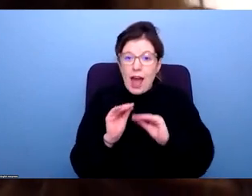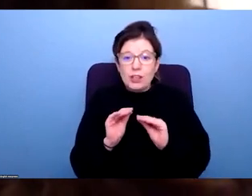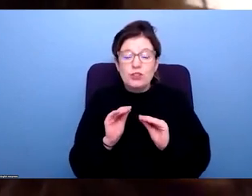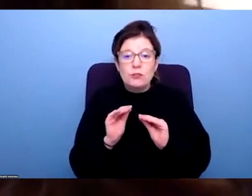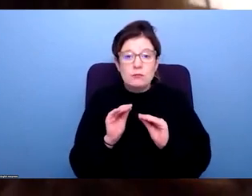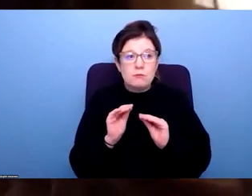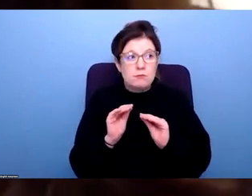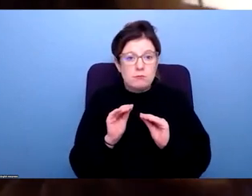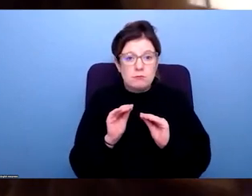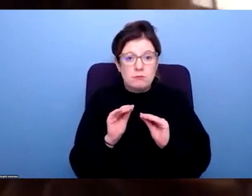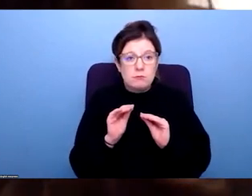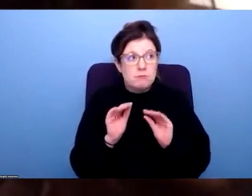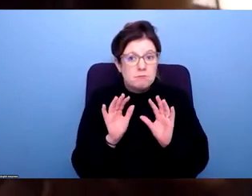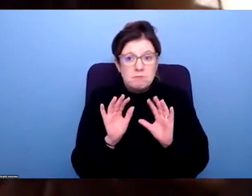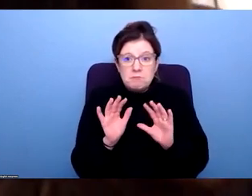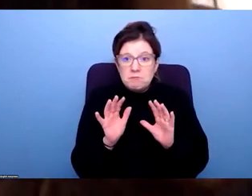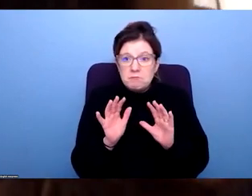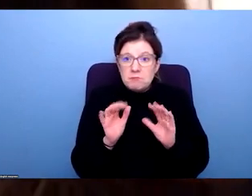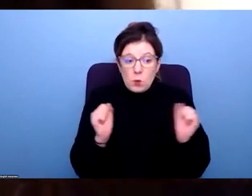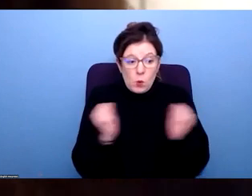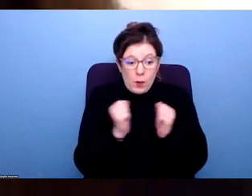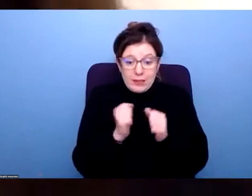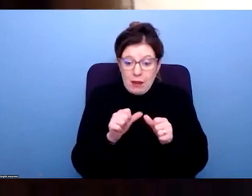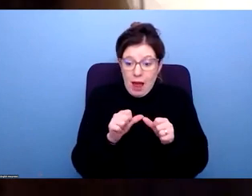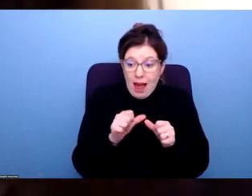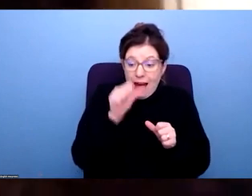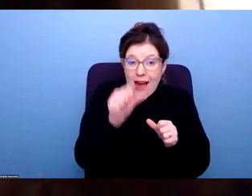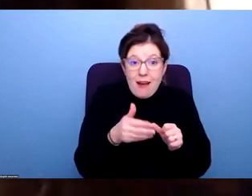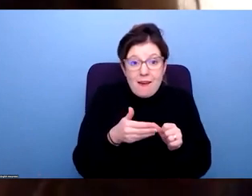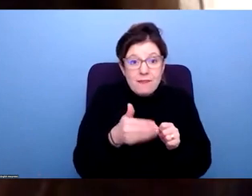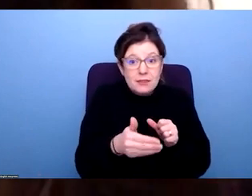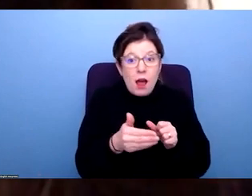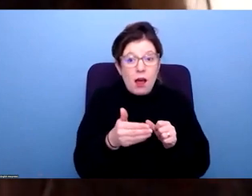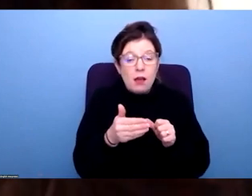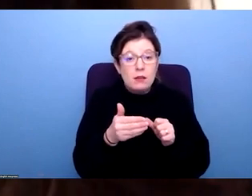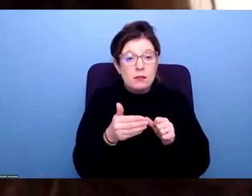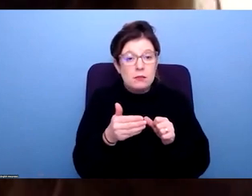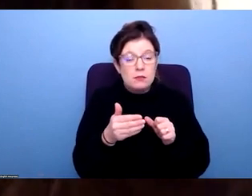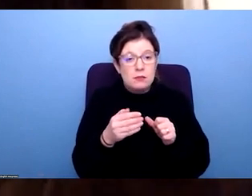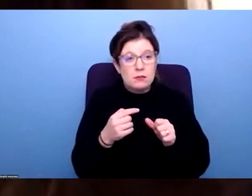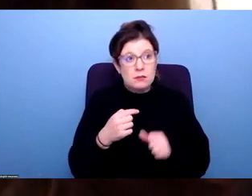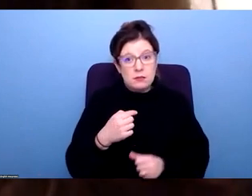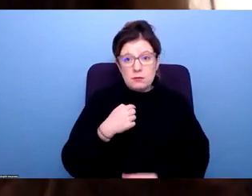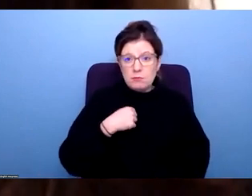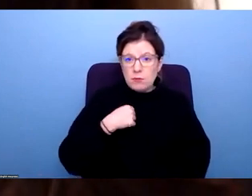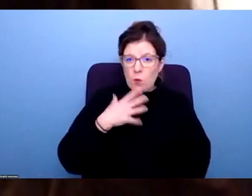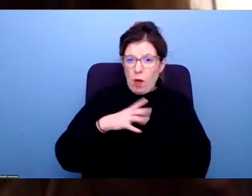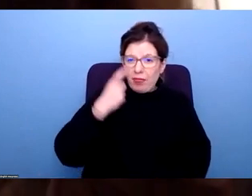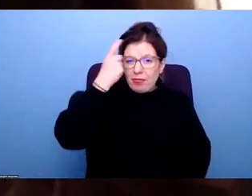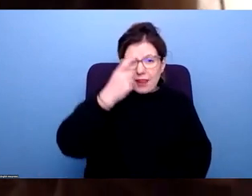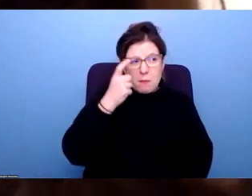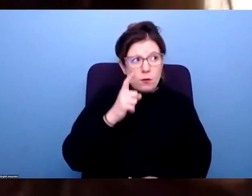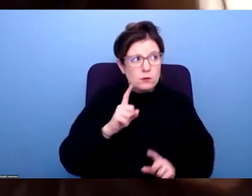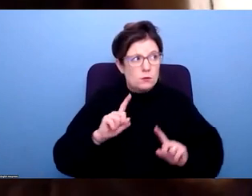looking forward past this winter now, once we come out of it, I wanted to think about what are we going to do